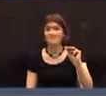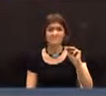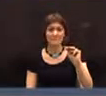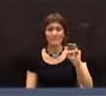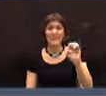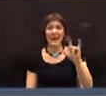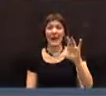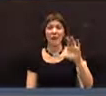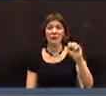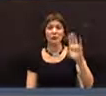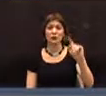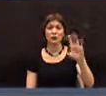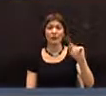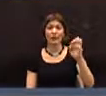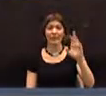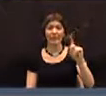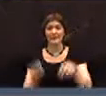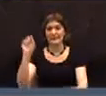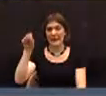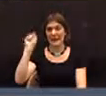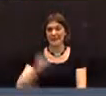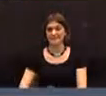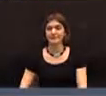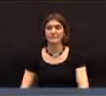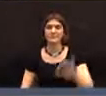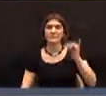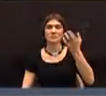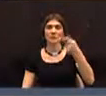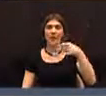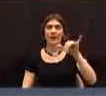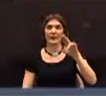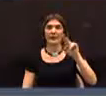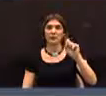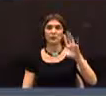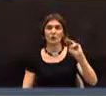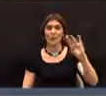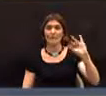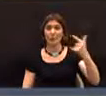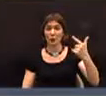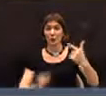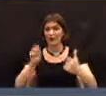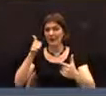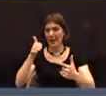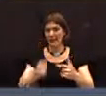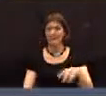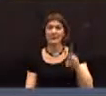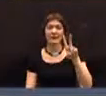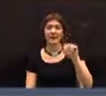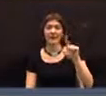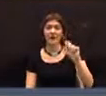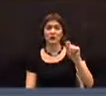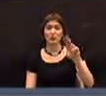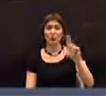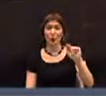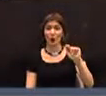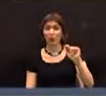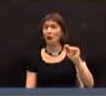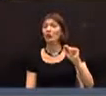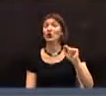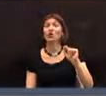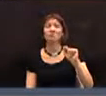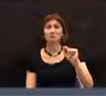Eric Strickland. Yay. Jacqueline Stromberg. Yay. Valerie Stewart. Yay.